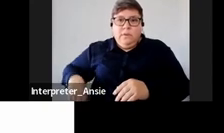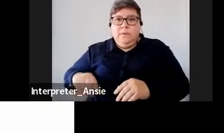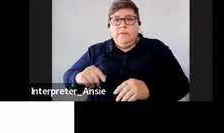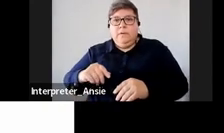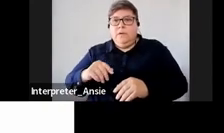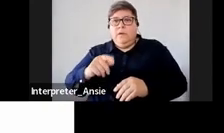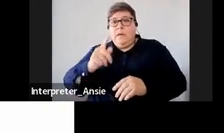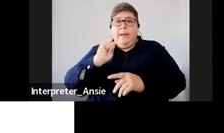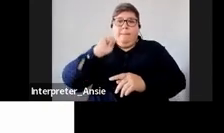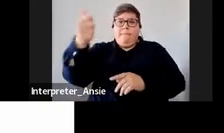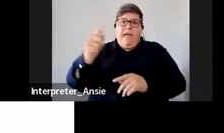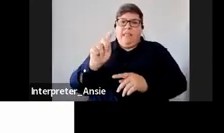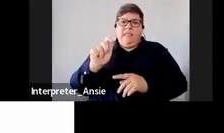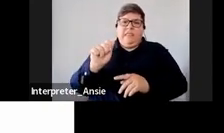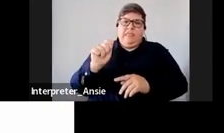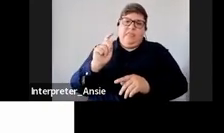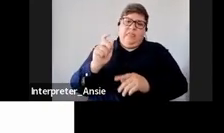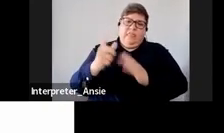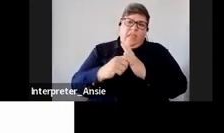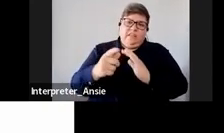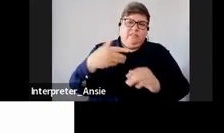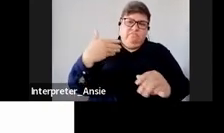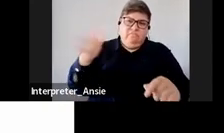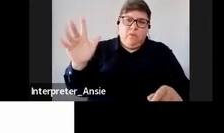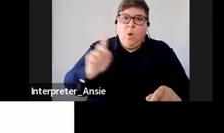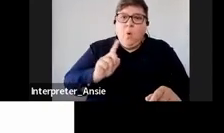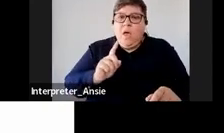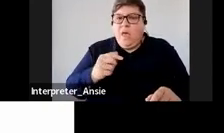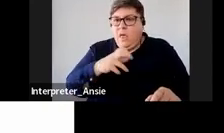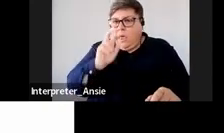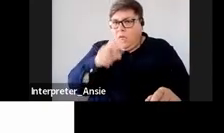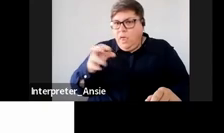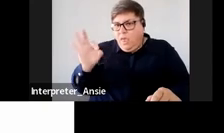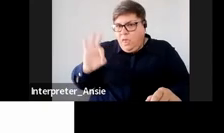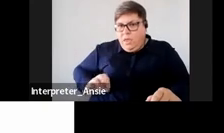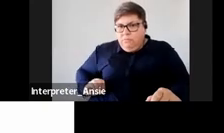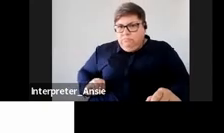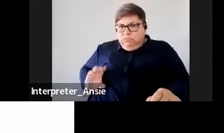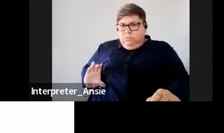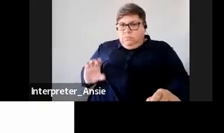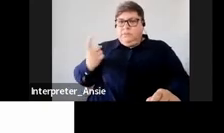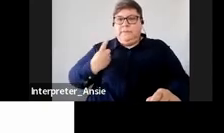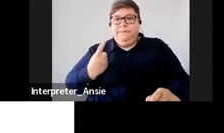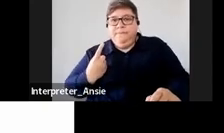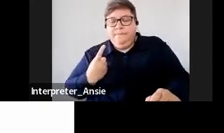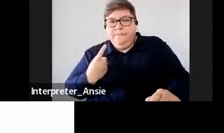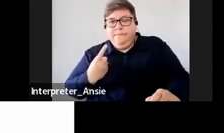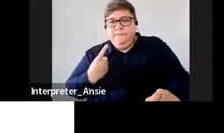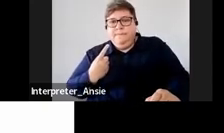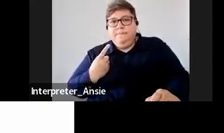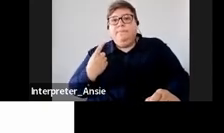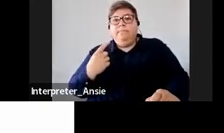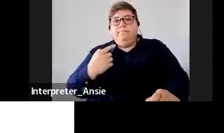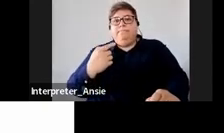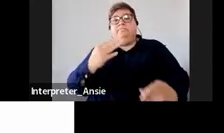pay your taxes purely because of gross negligence on your part as a standard case we're already talking about